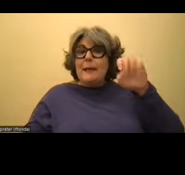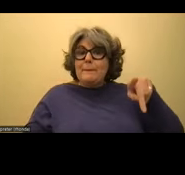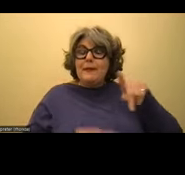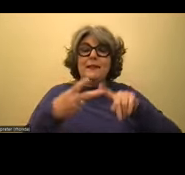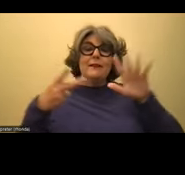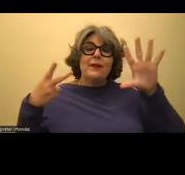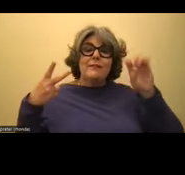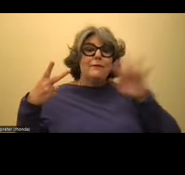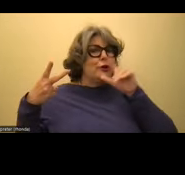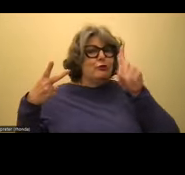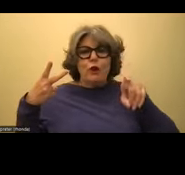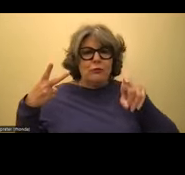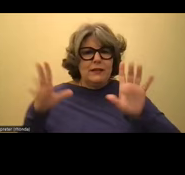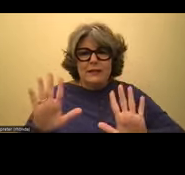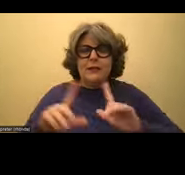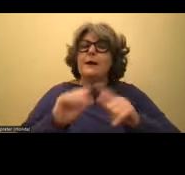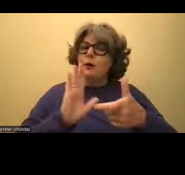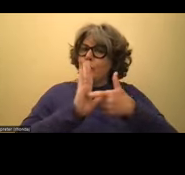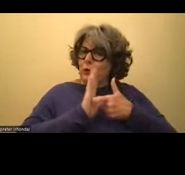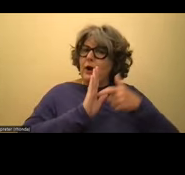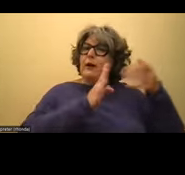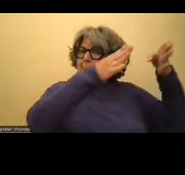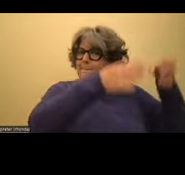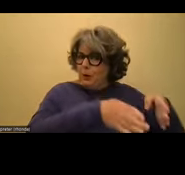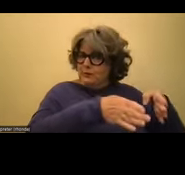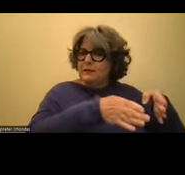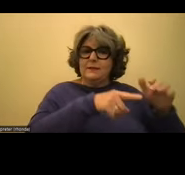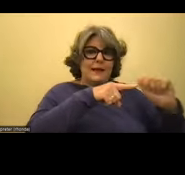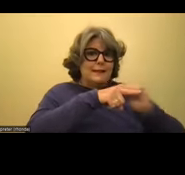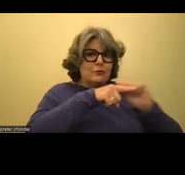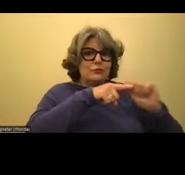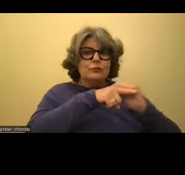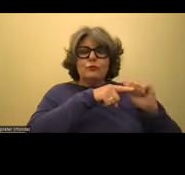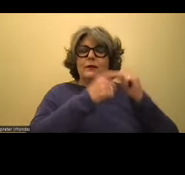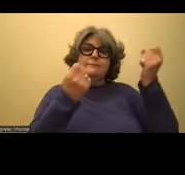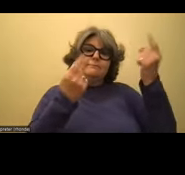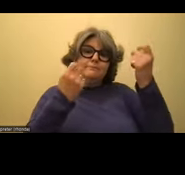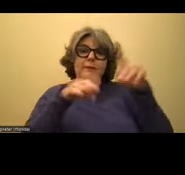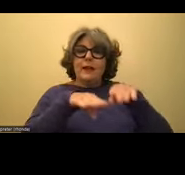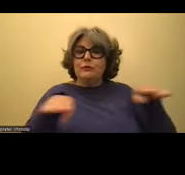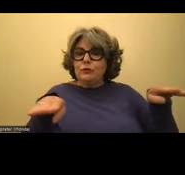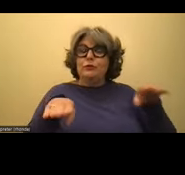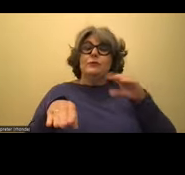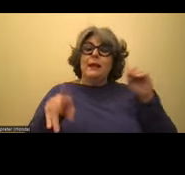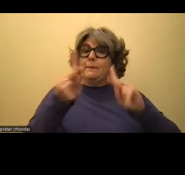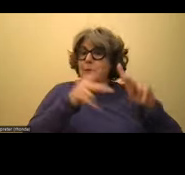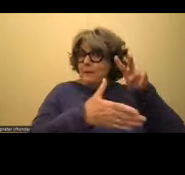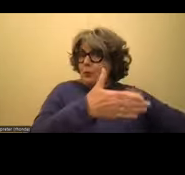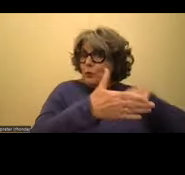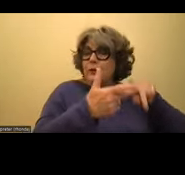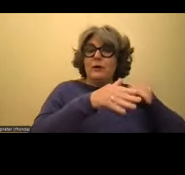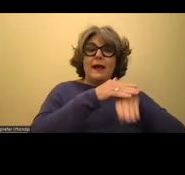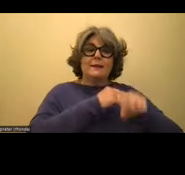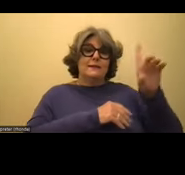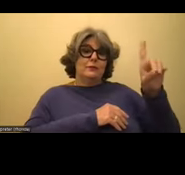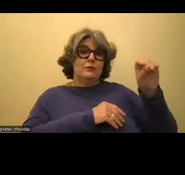504, but we do require someone who is trained in understanding how children and people read or have access to the